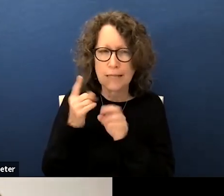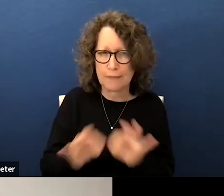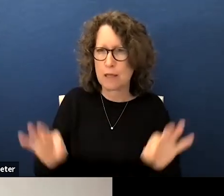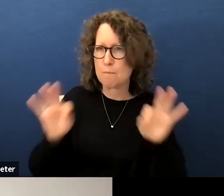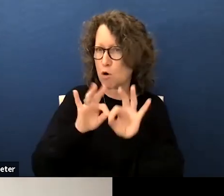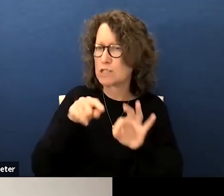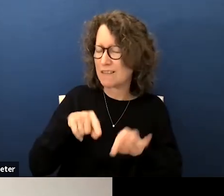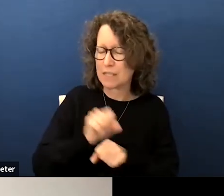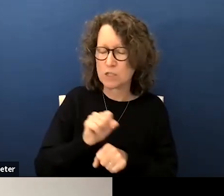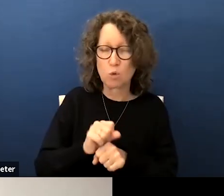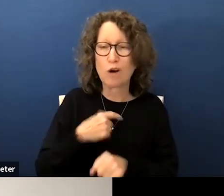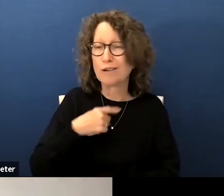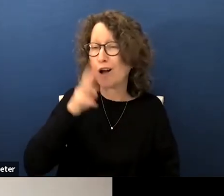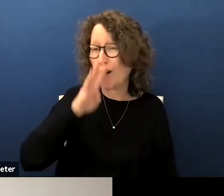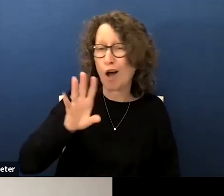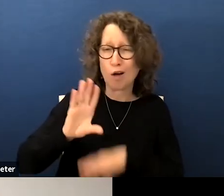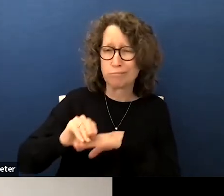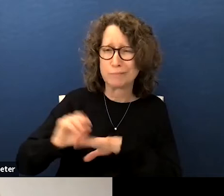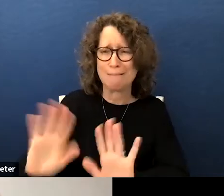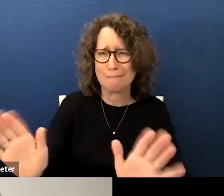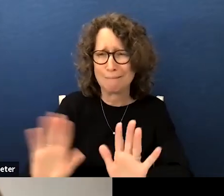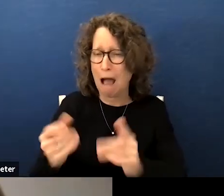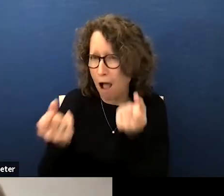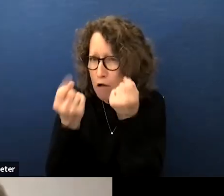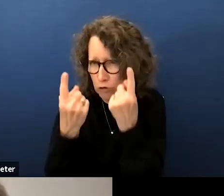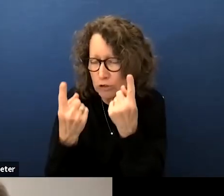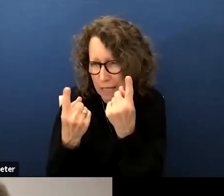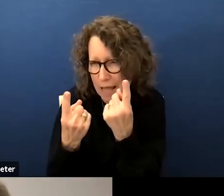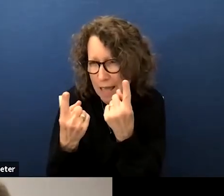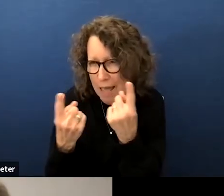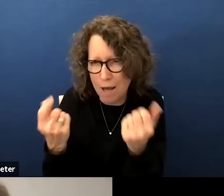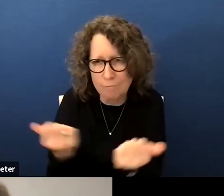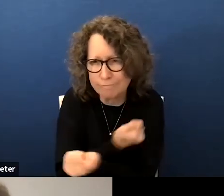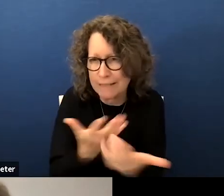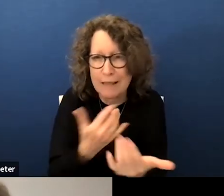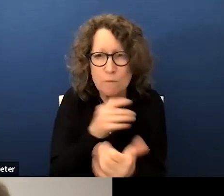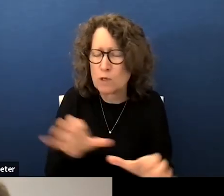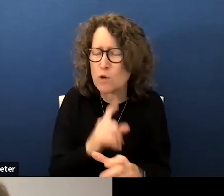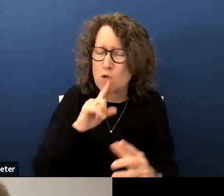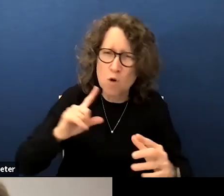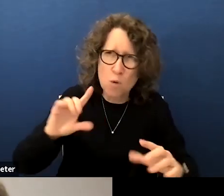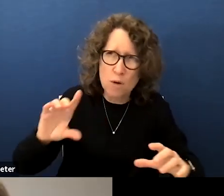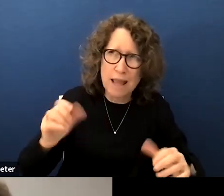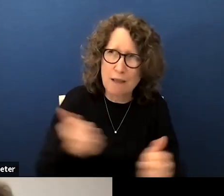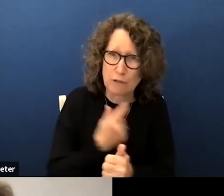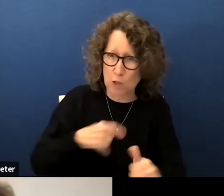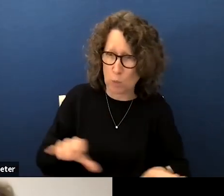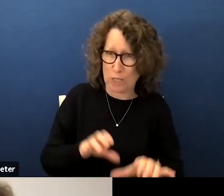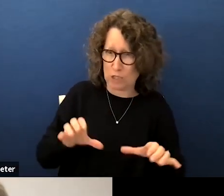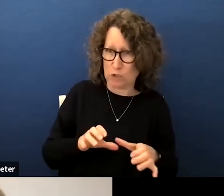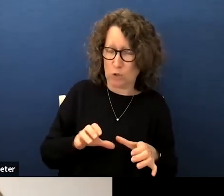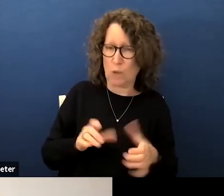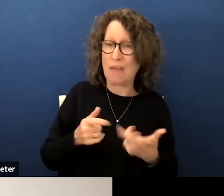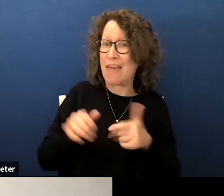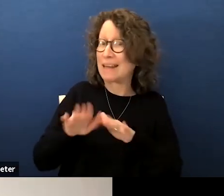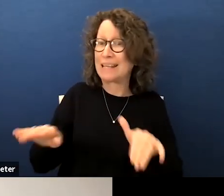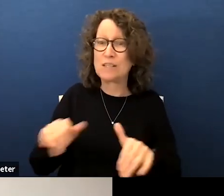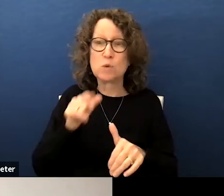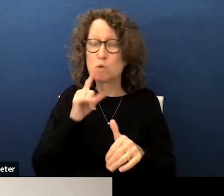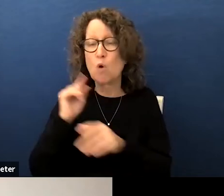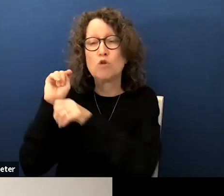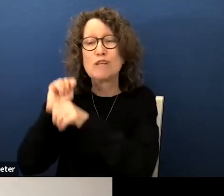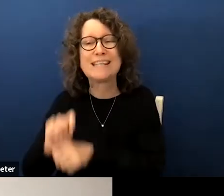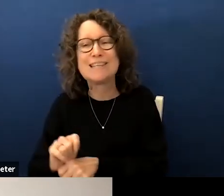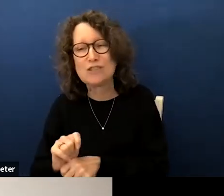of this work i understand fully if we don't do the things we do that kids who don't traditionally